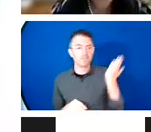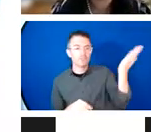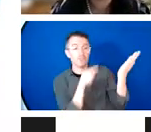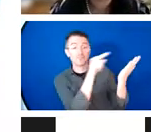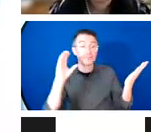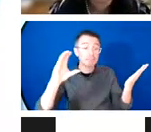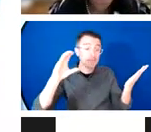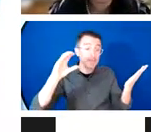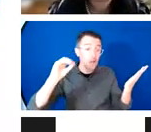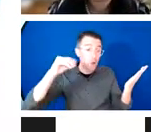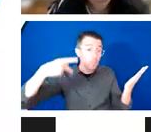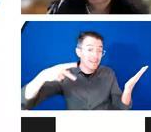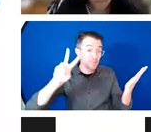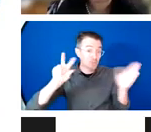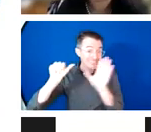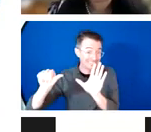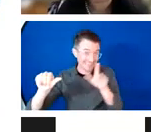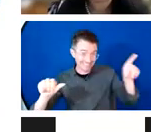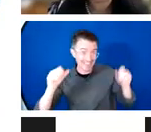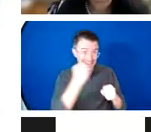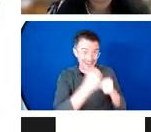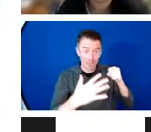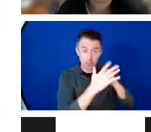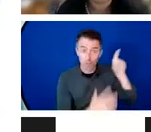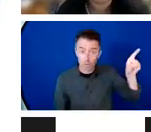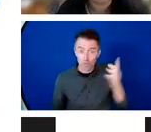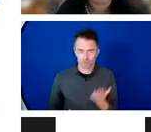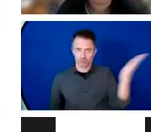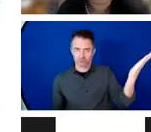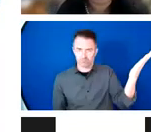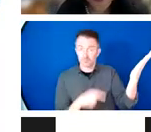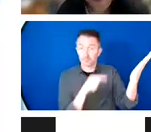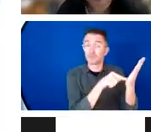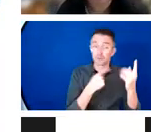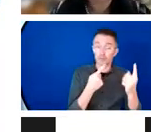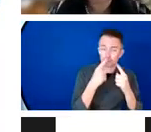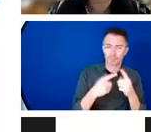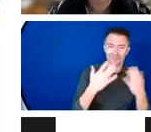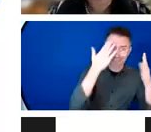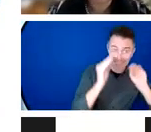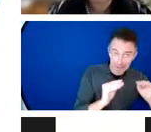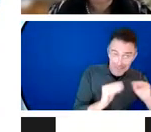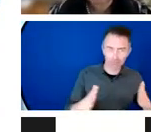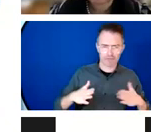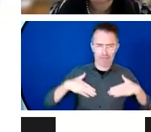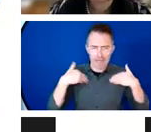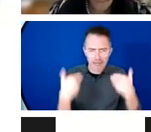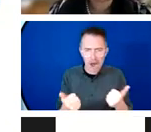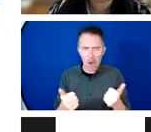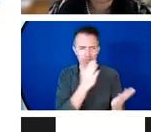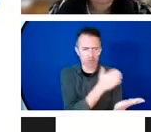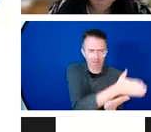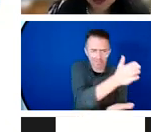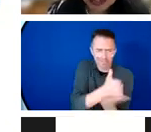protection education systems and all those systems that are key. It's that strengthening of early warning risk reduction